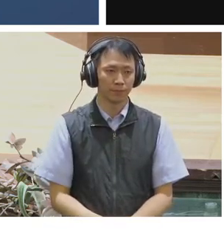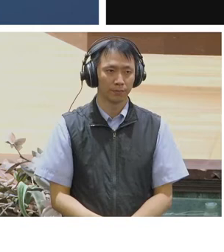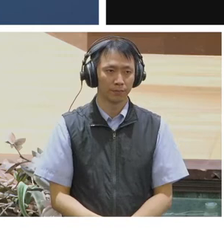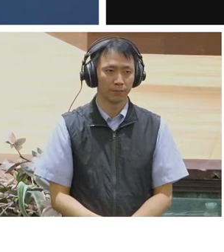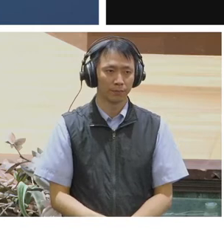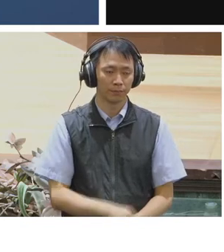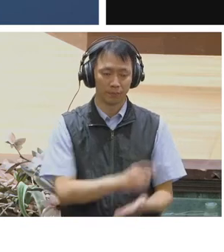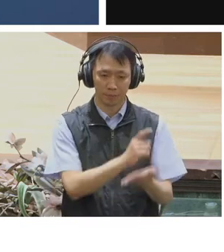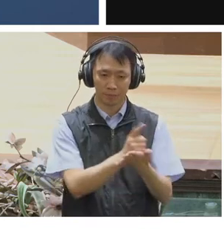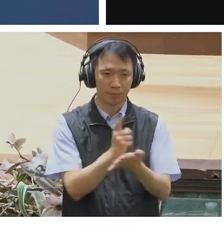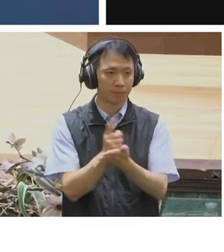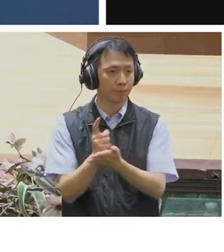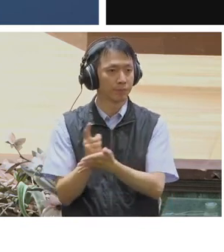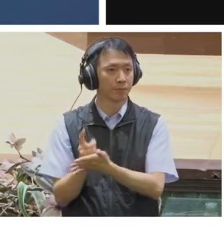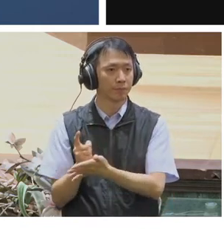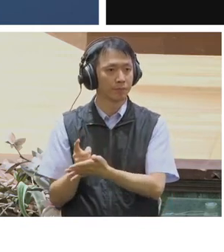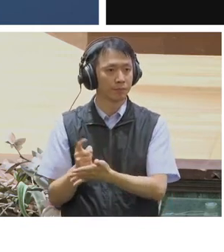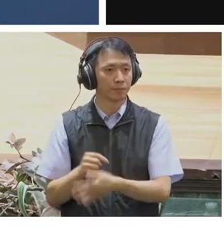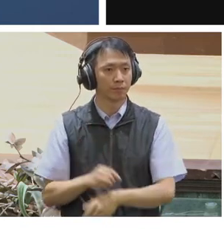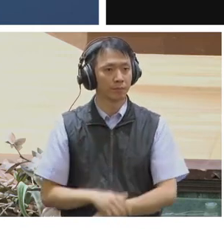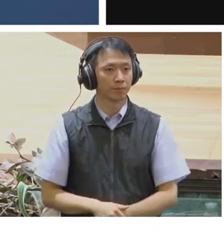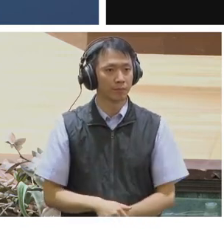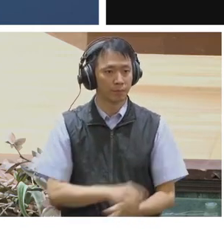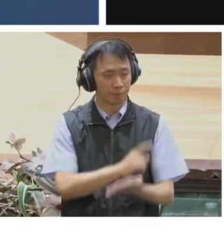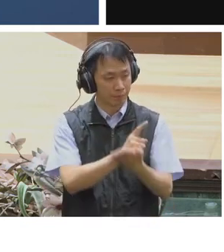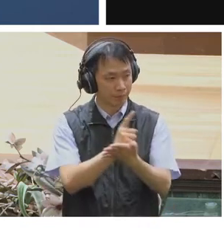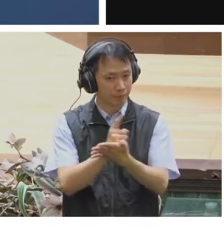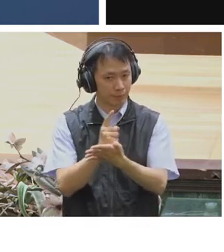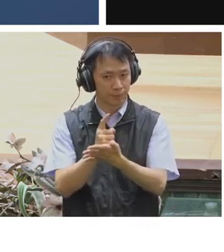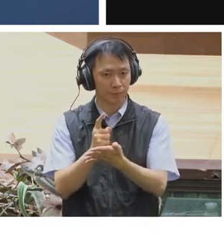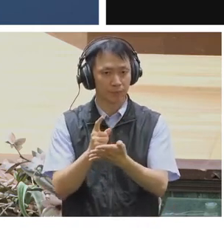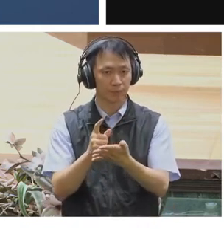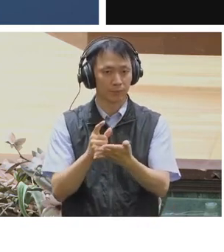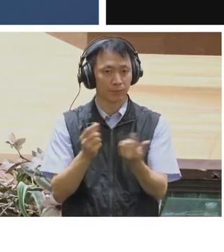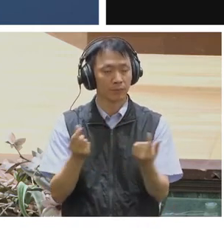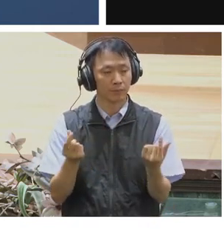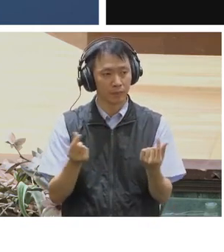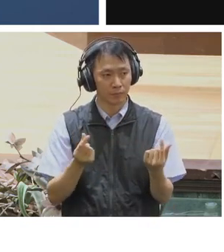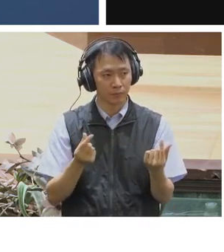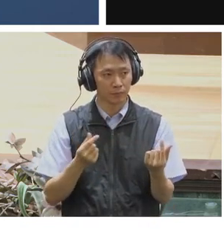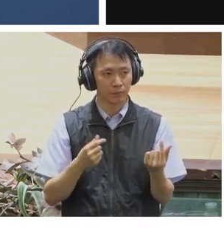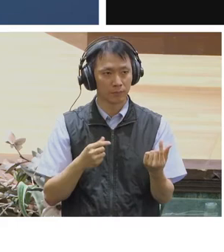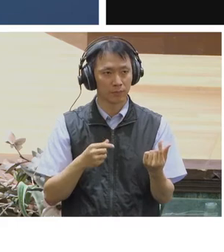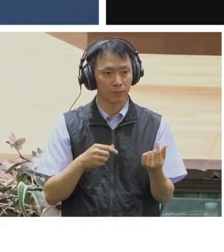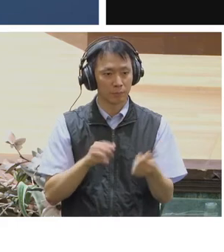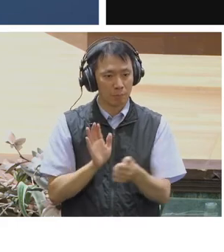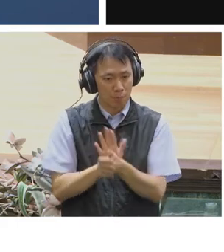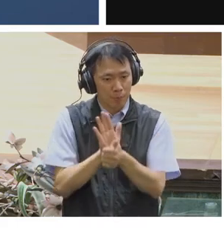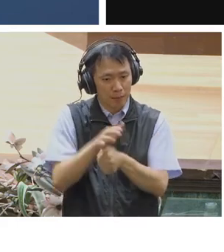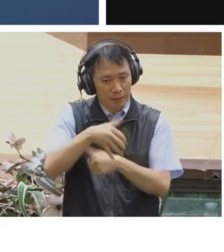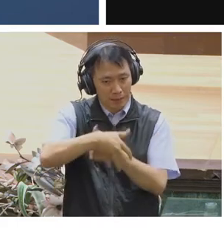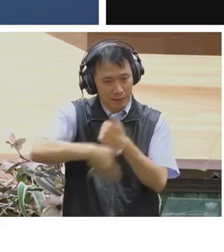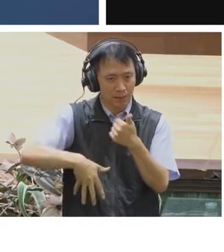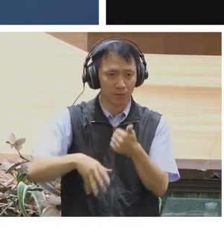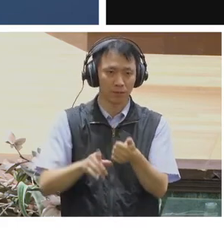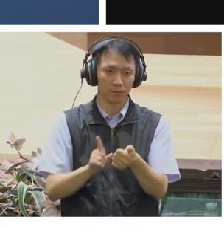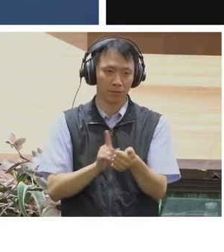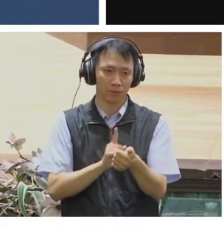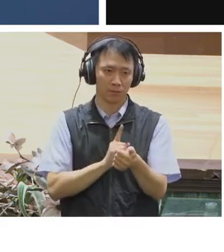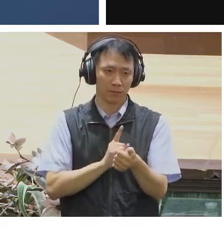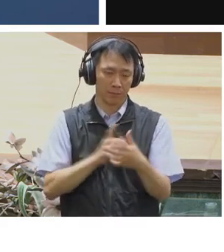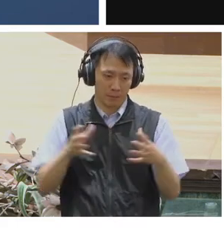every instance of a recommender engine a kind of collective intelligence. It's an application of machine learning